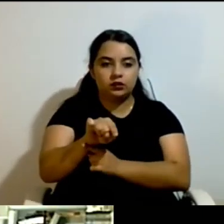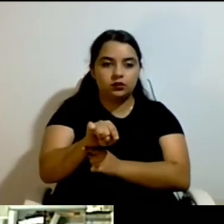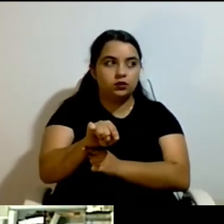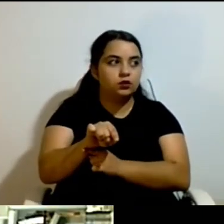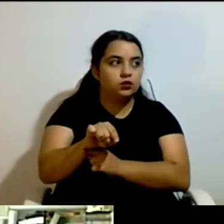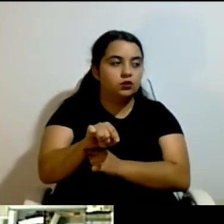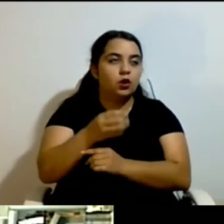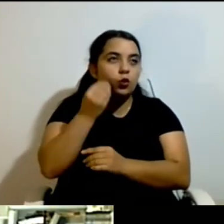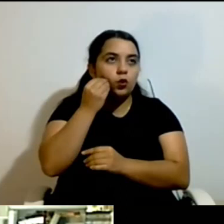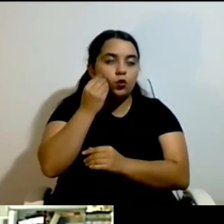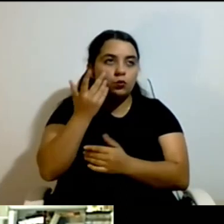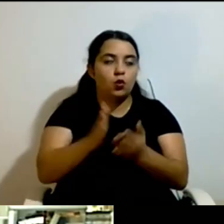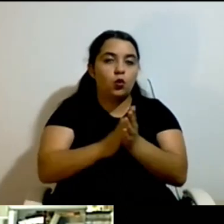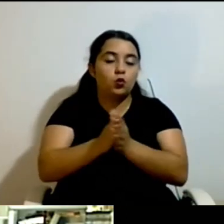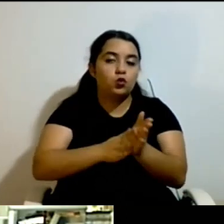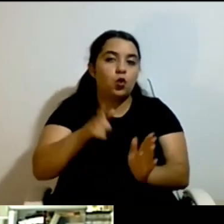I said before,